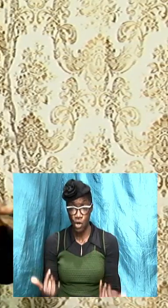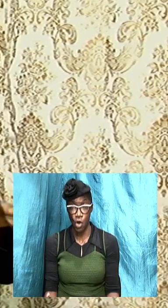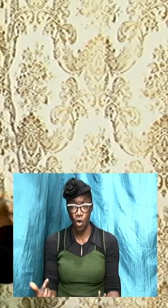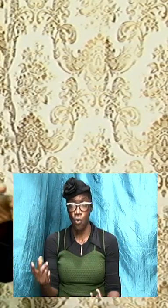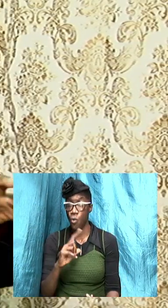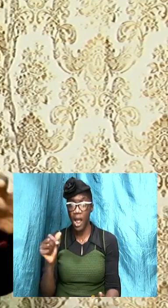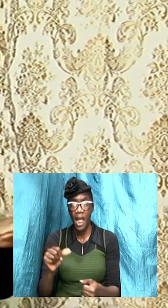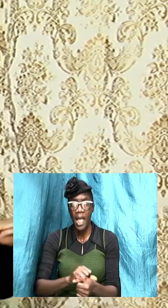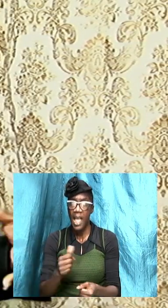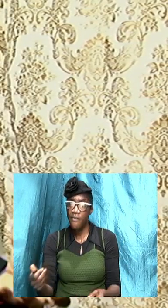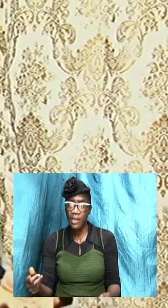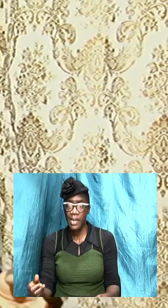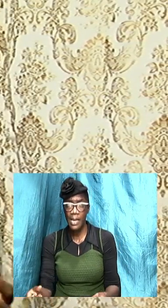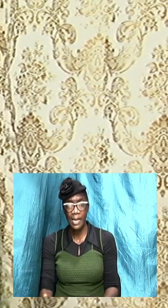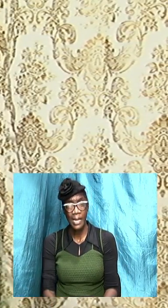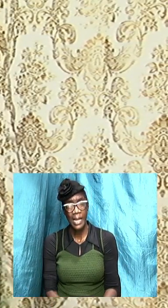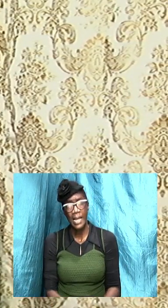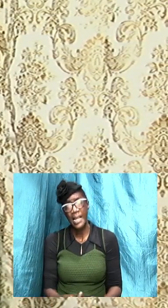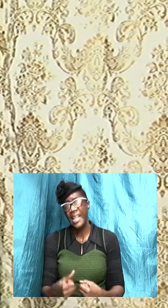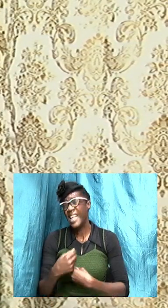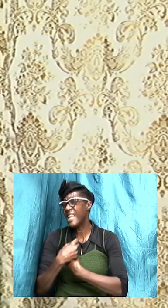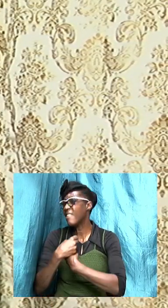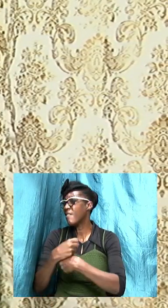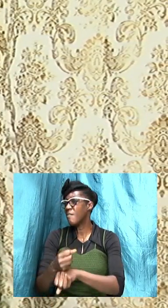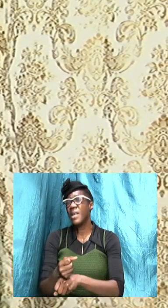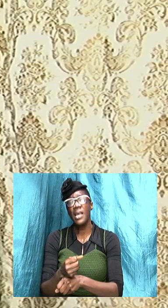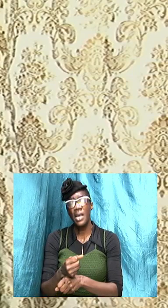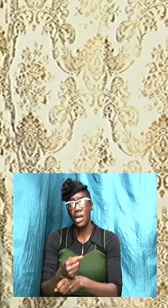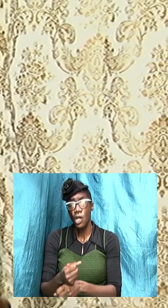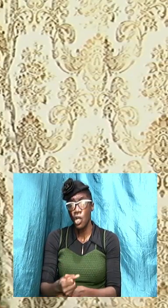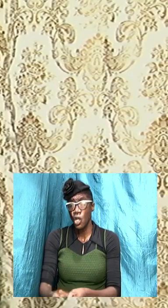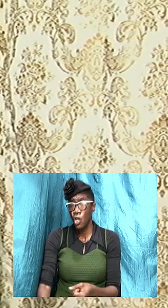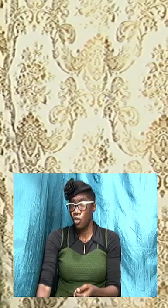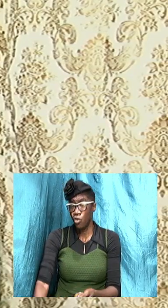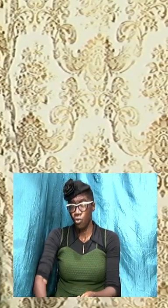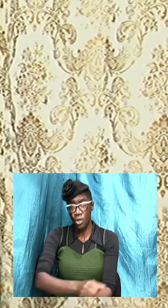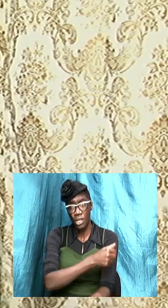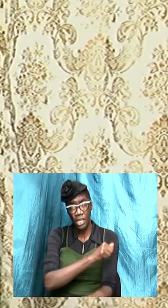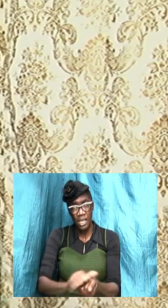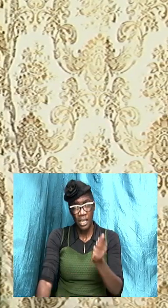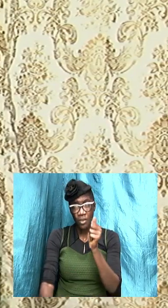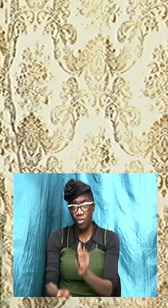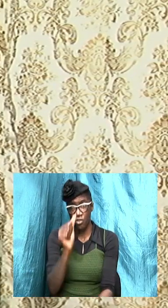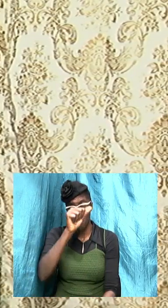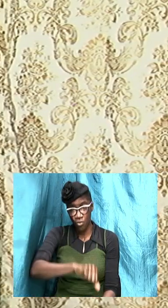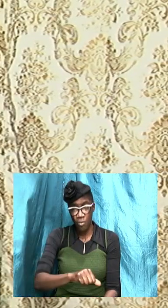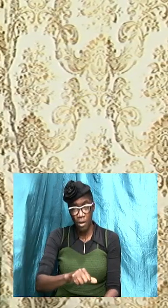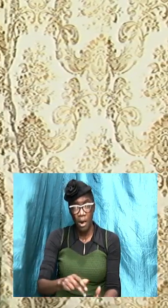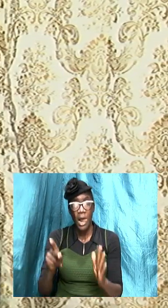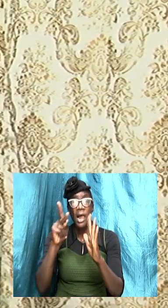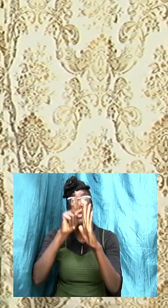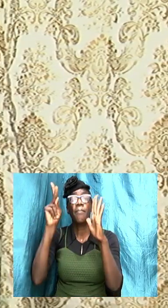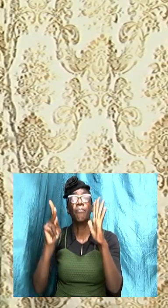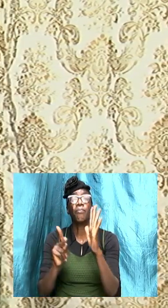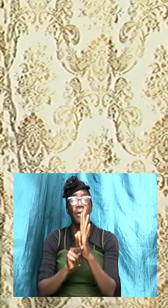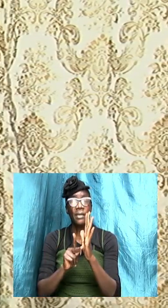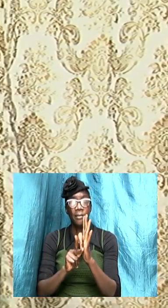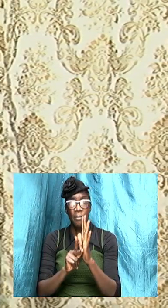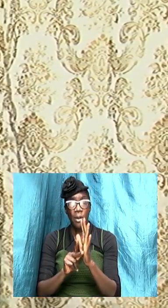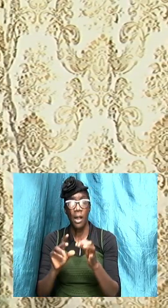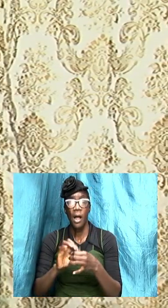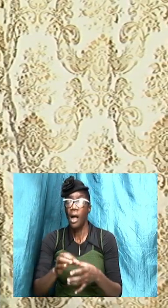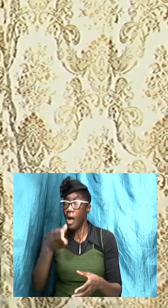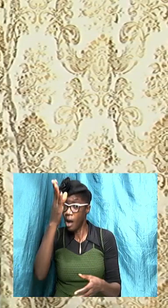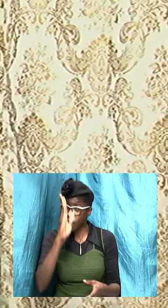is said to erode the principles it is said to stand against the principles and statutes of